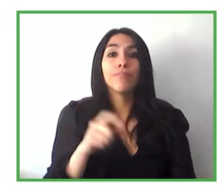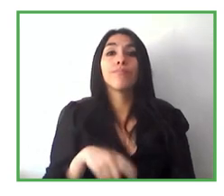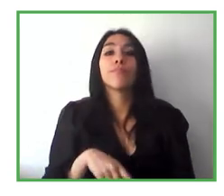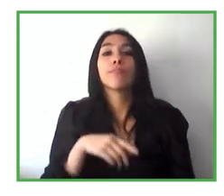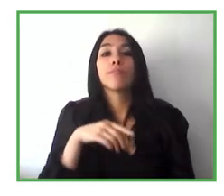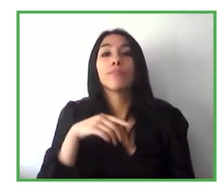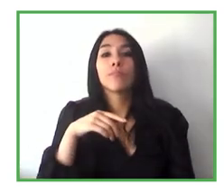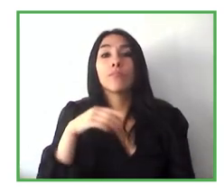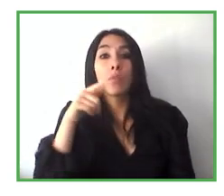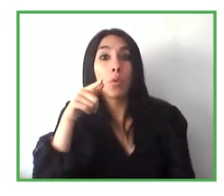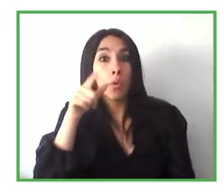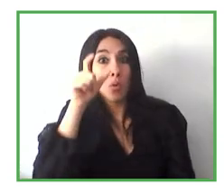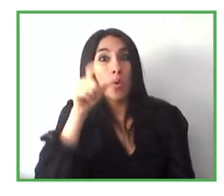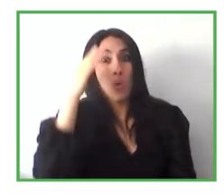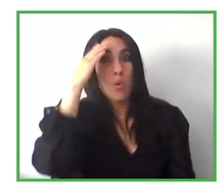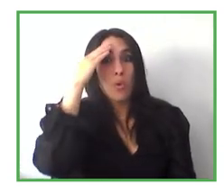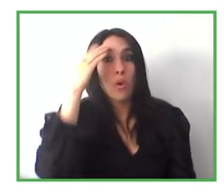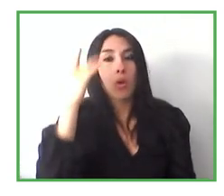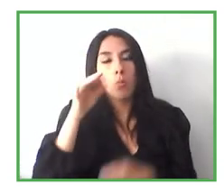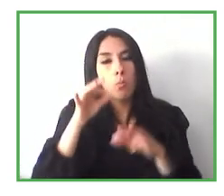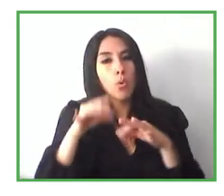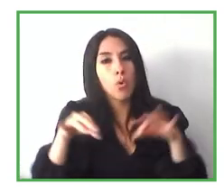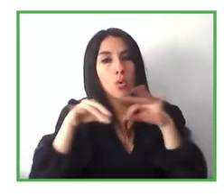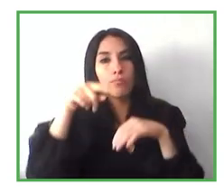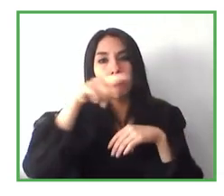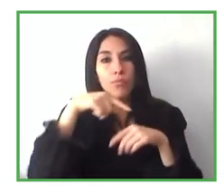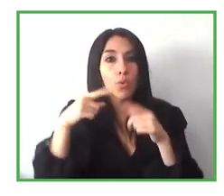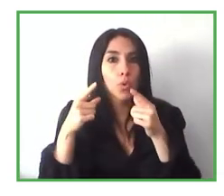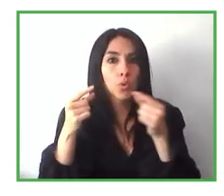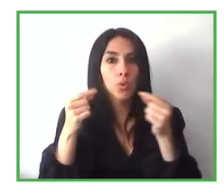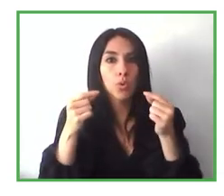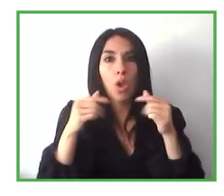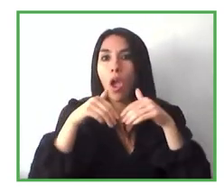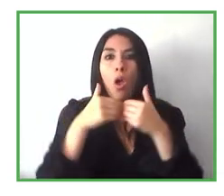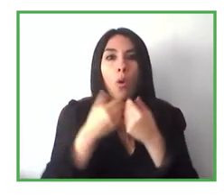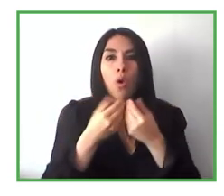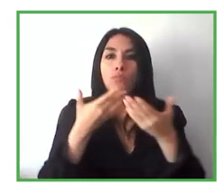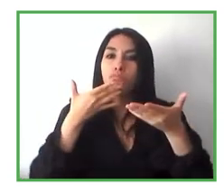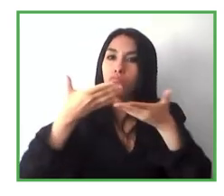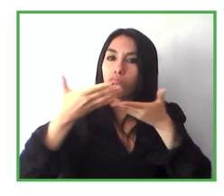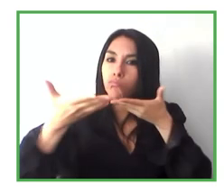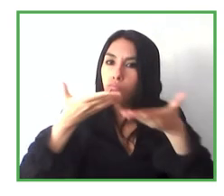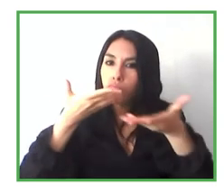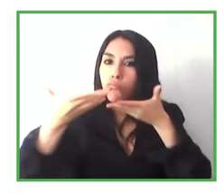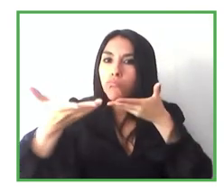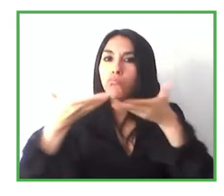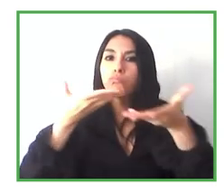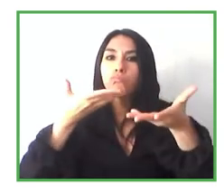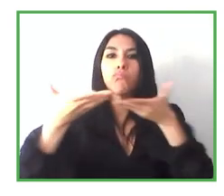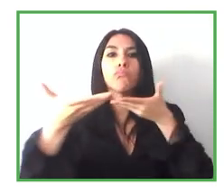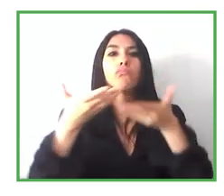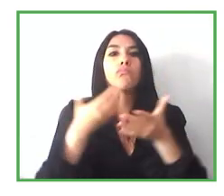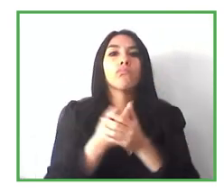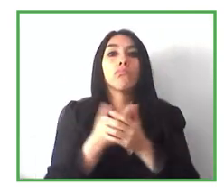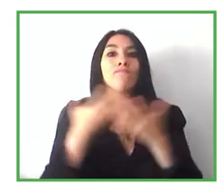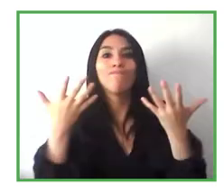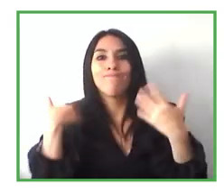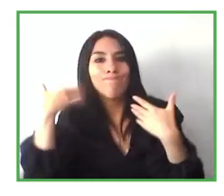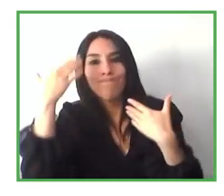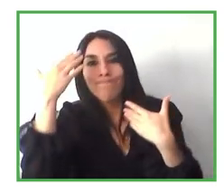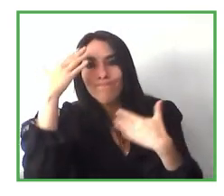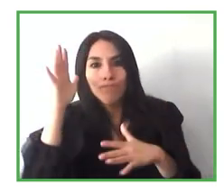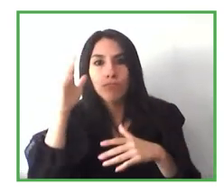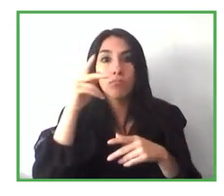very important. And we do it through conversations. Sometimes we are seeing some